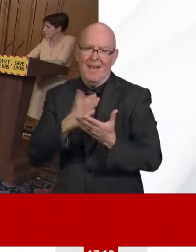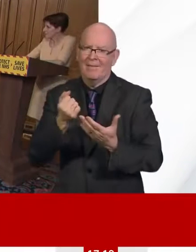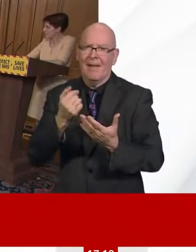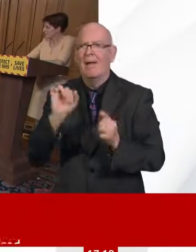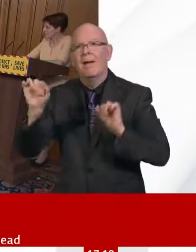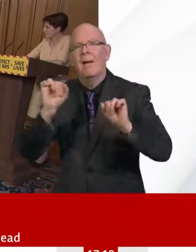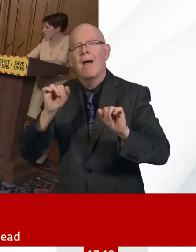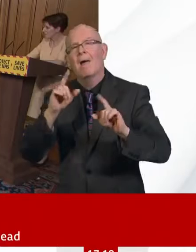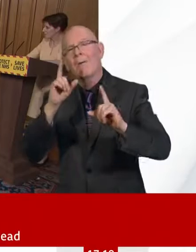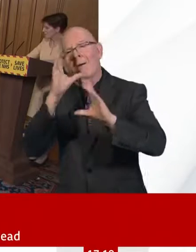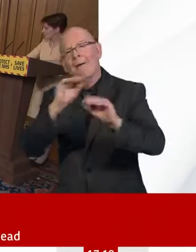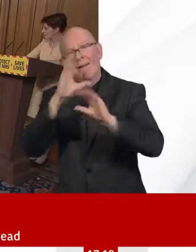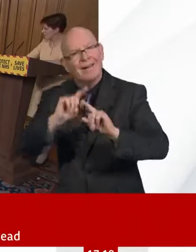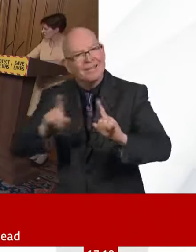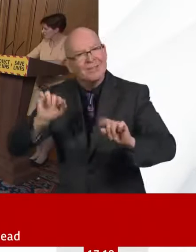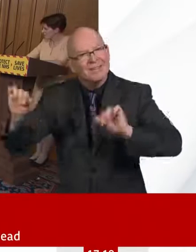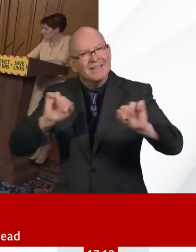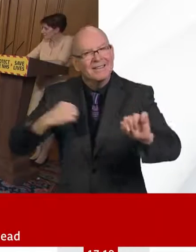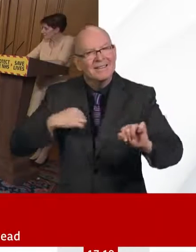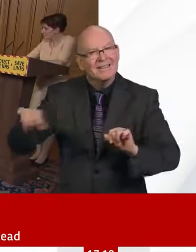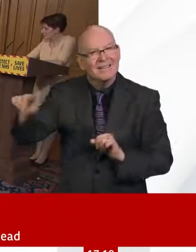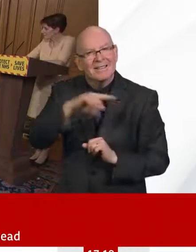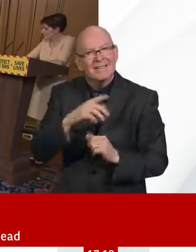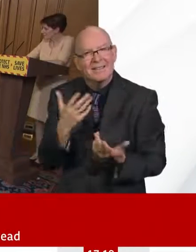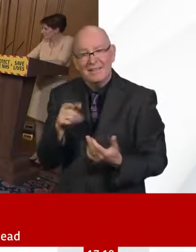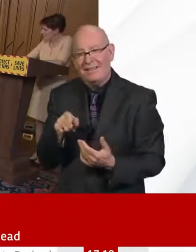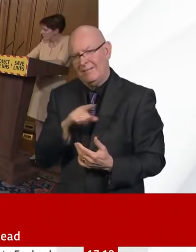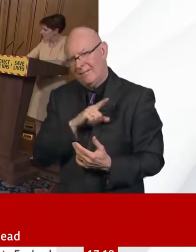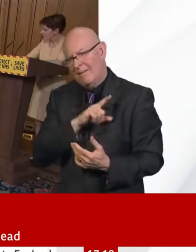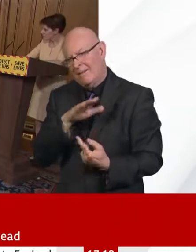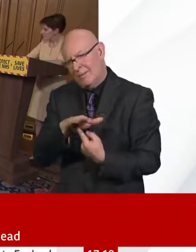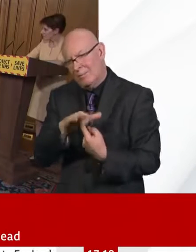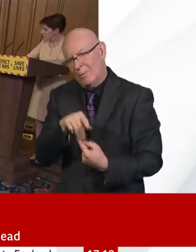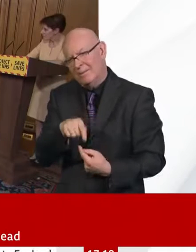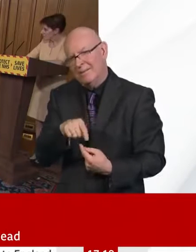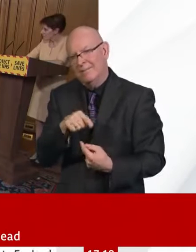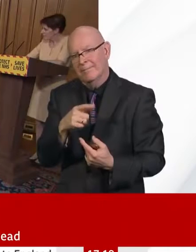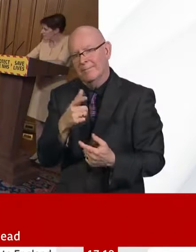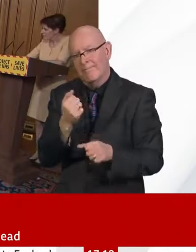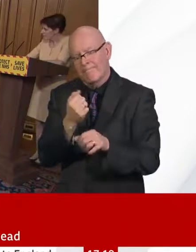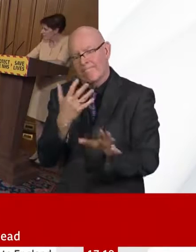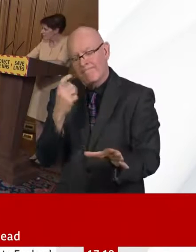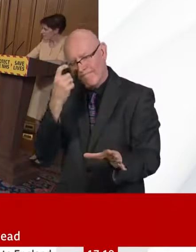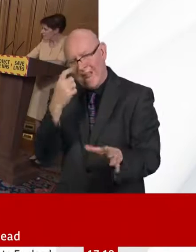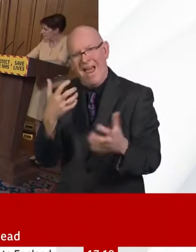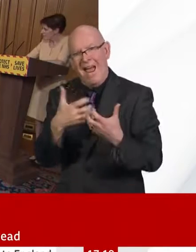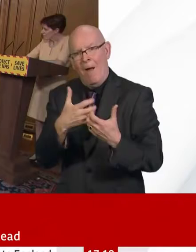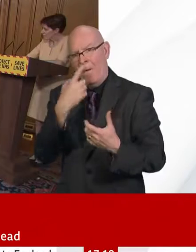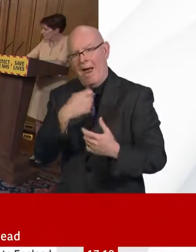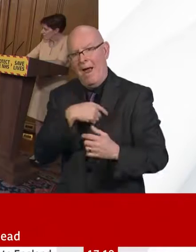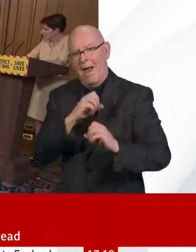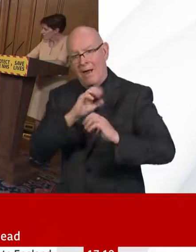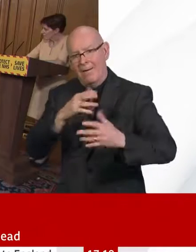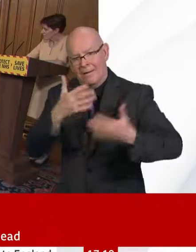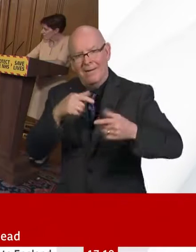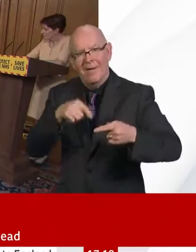Thank you, Chancellor. Scotland's First Minister, Nicola Sturgeon, said at her press conference this afternoon, she wants assurances that Scottish care workers